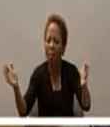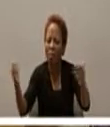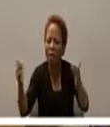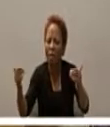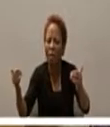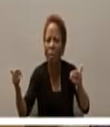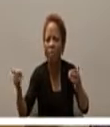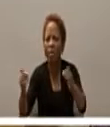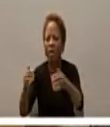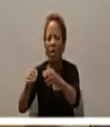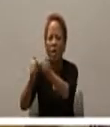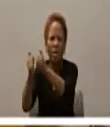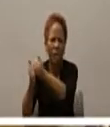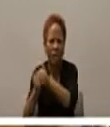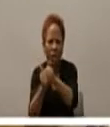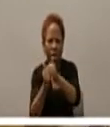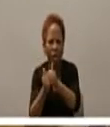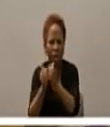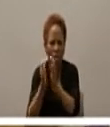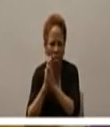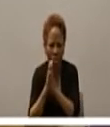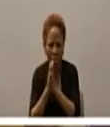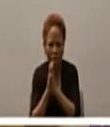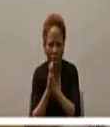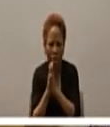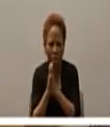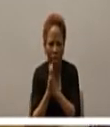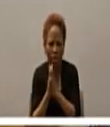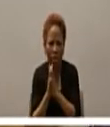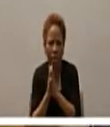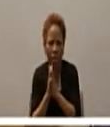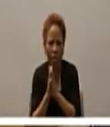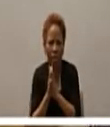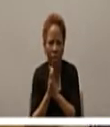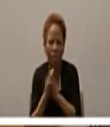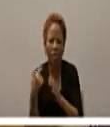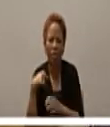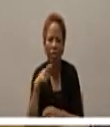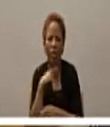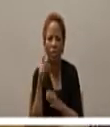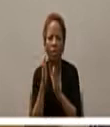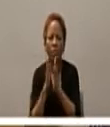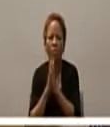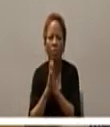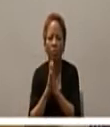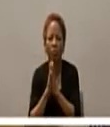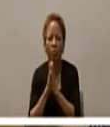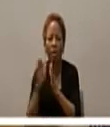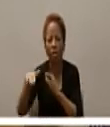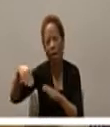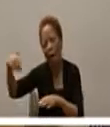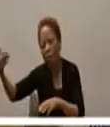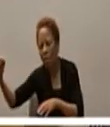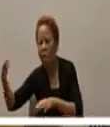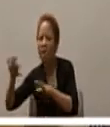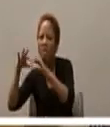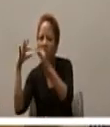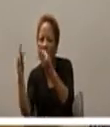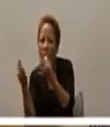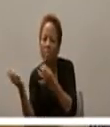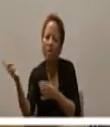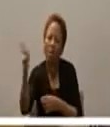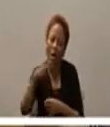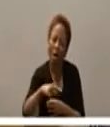couldn't go in but God hears our prayers so we were praying then we were moved out and the family some of the family gathered